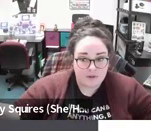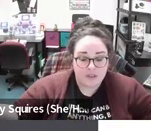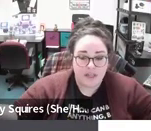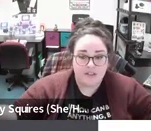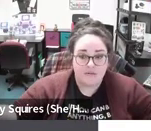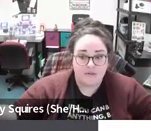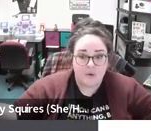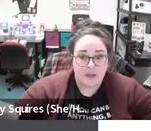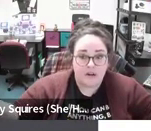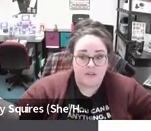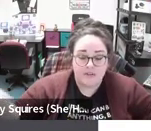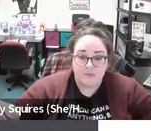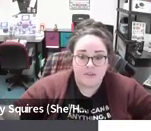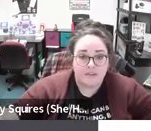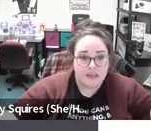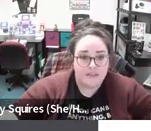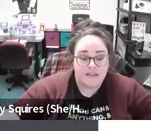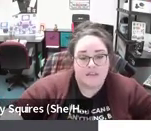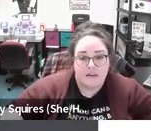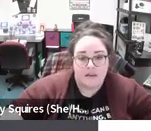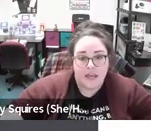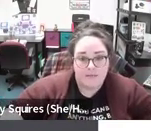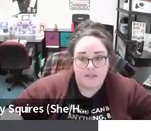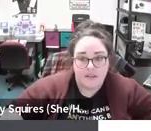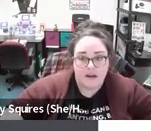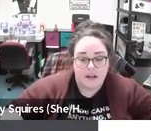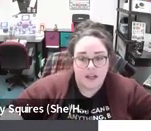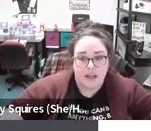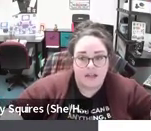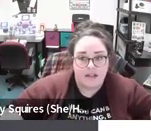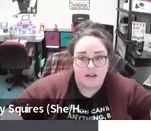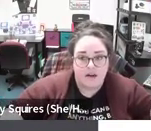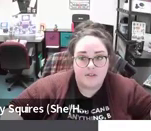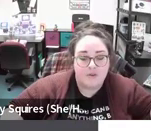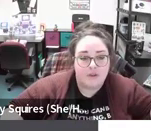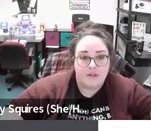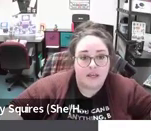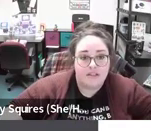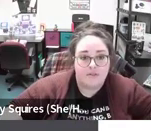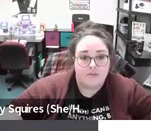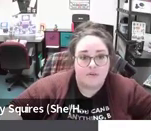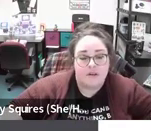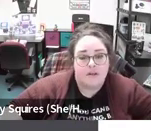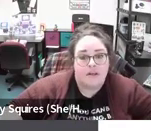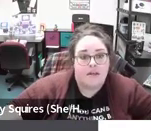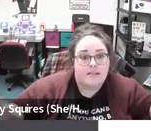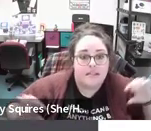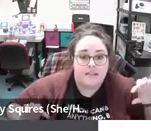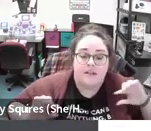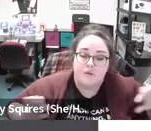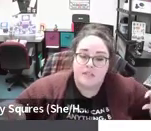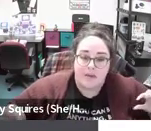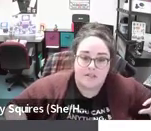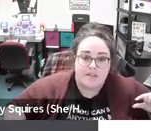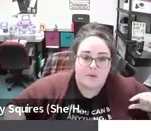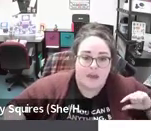on Facebook would like to join the Zoom, the link is in the caption there. And also, if you would like to see